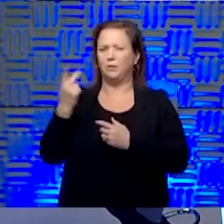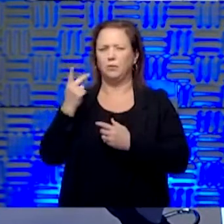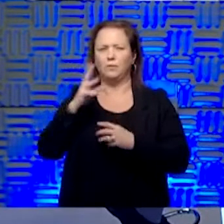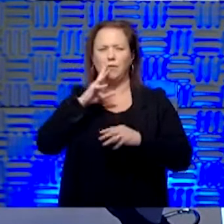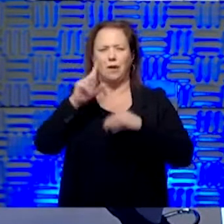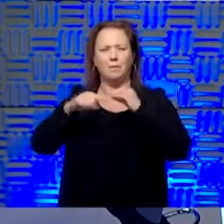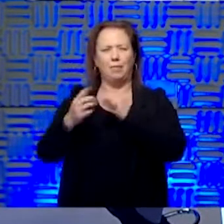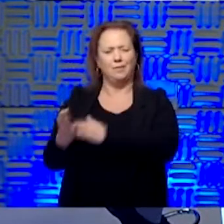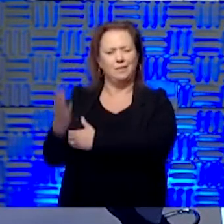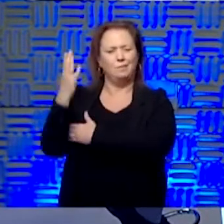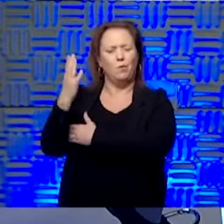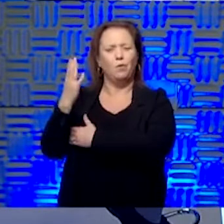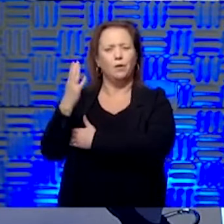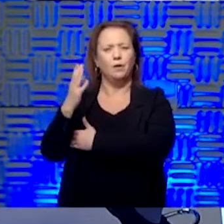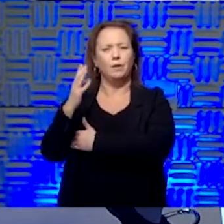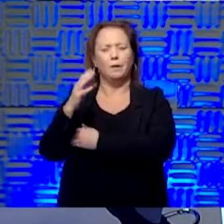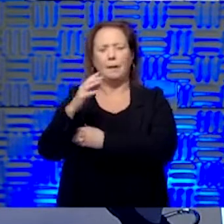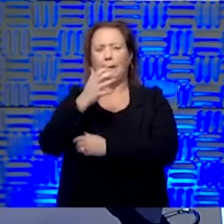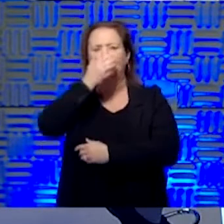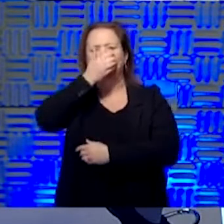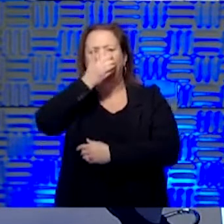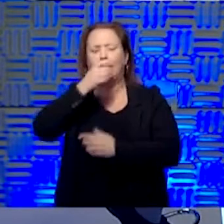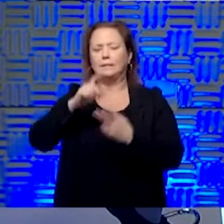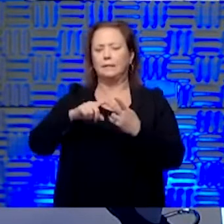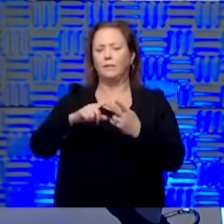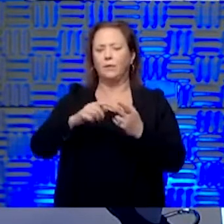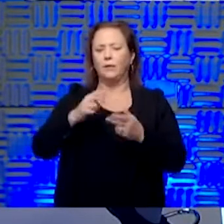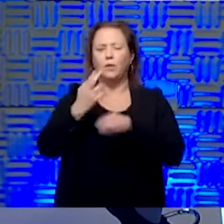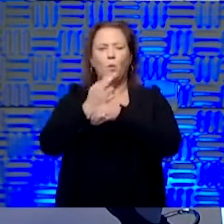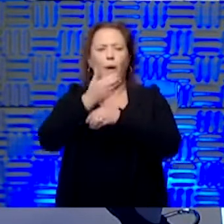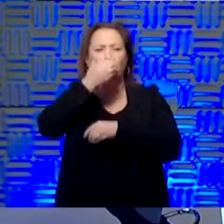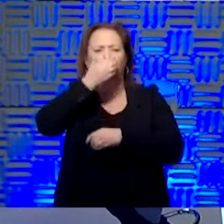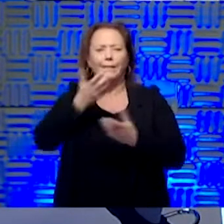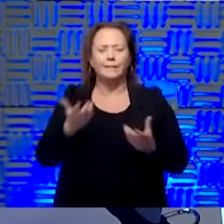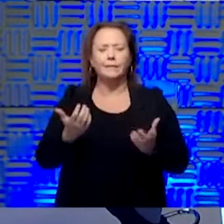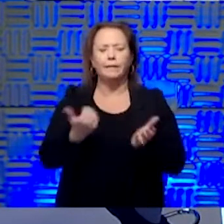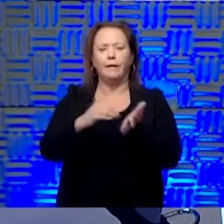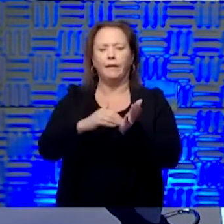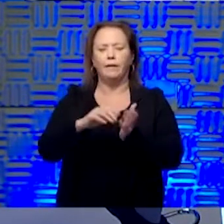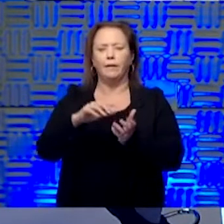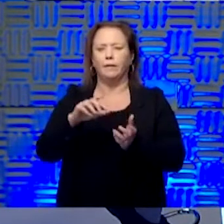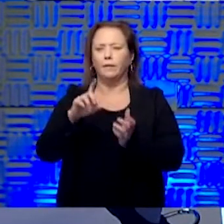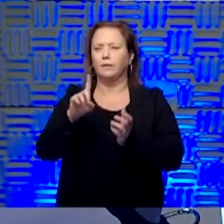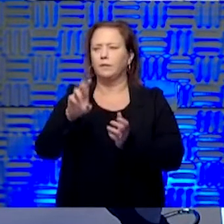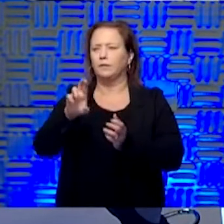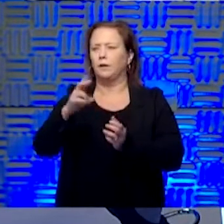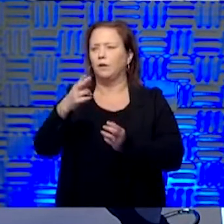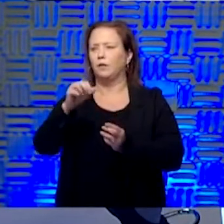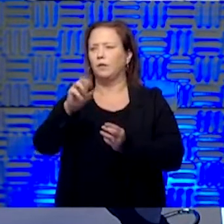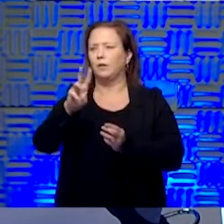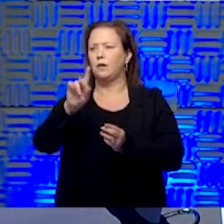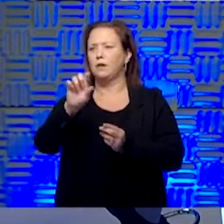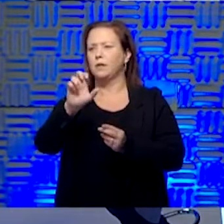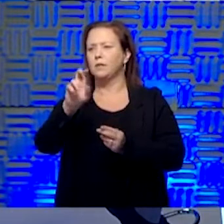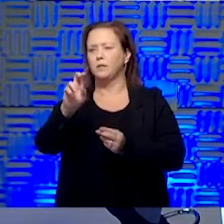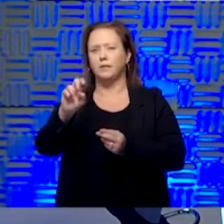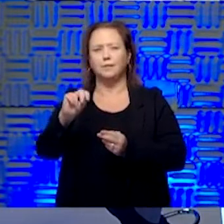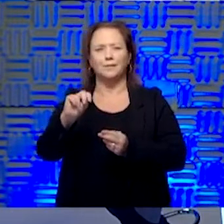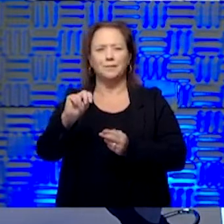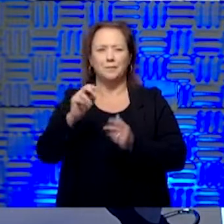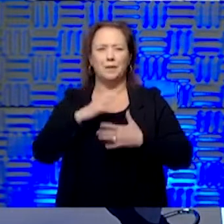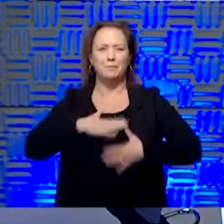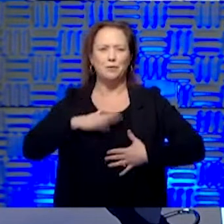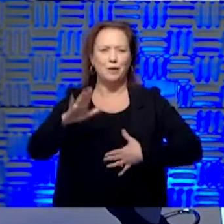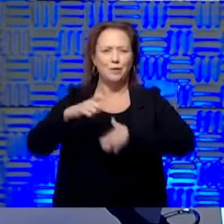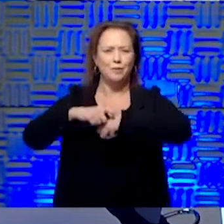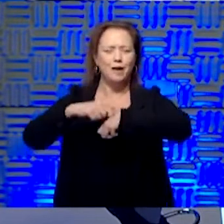in our newsroom, and we were talking about masks and whether or not to wear them, that kind of thing. And, again, Dr. Hawkinson, we appreciate your time this morning talking about that.